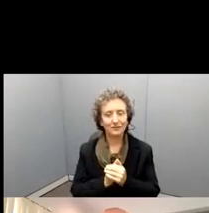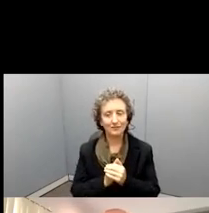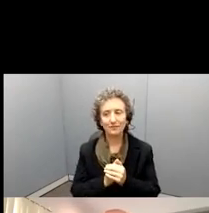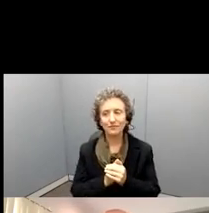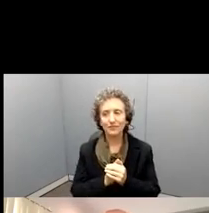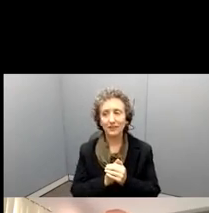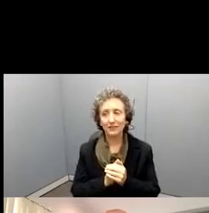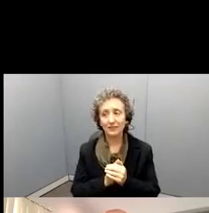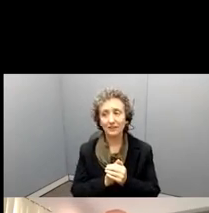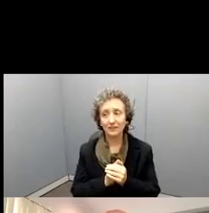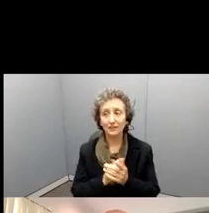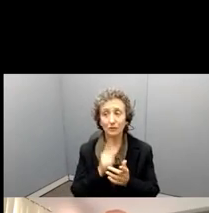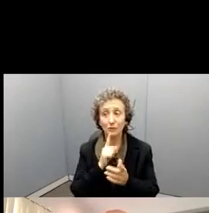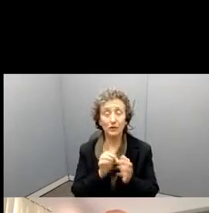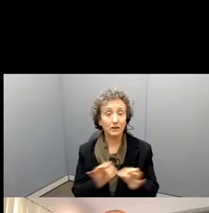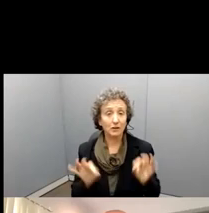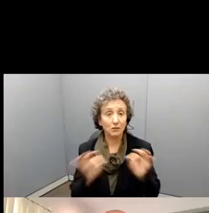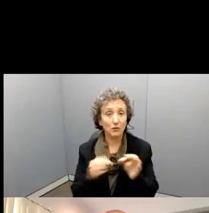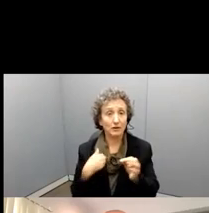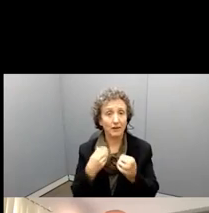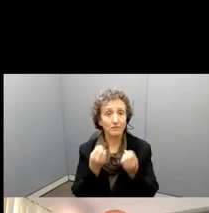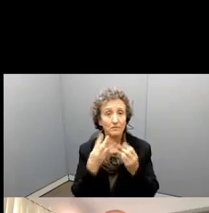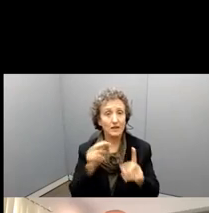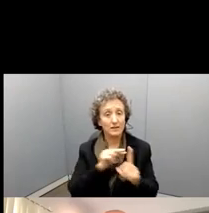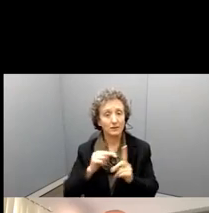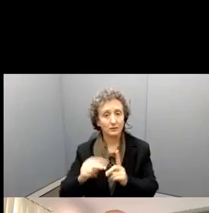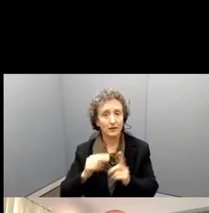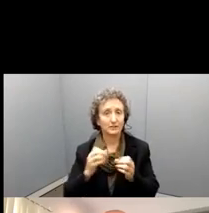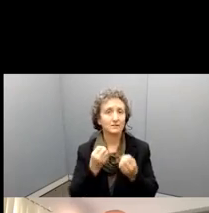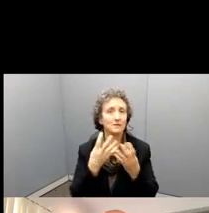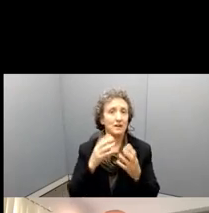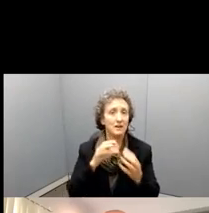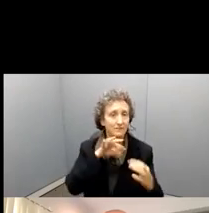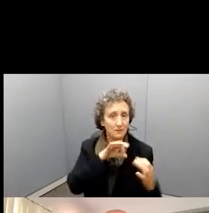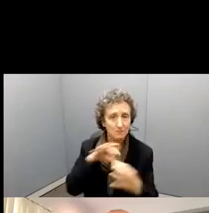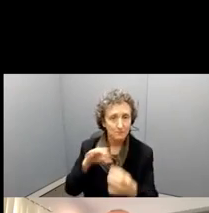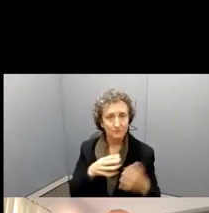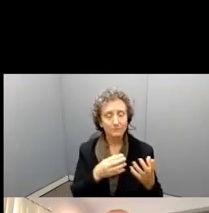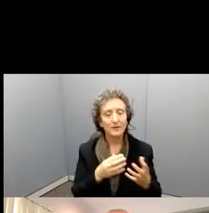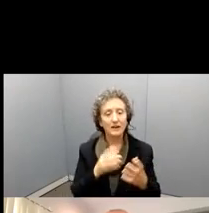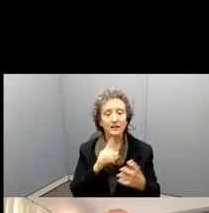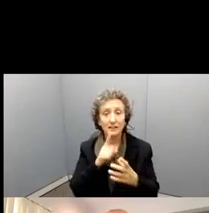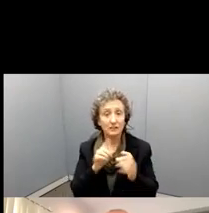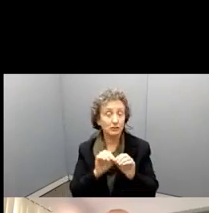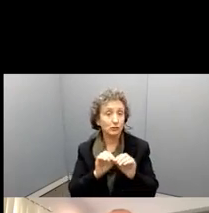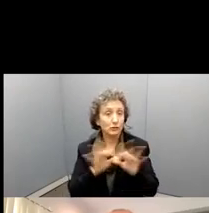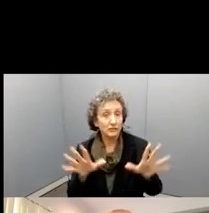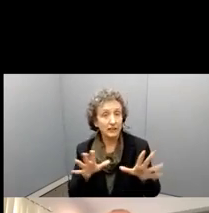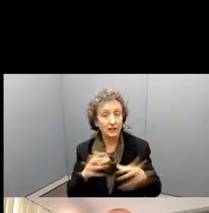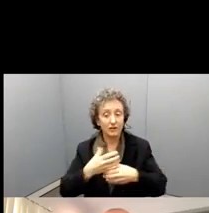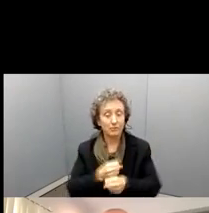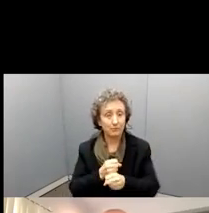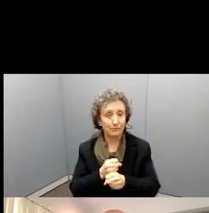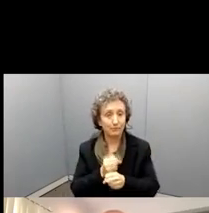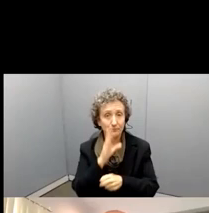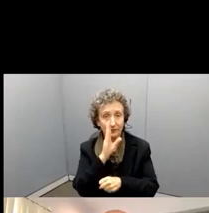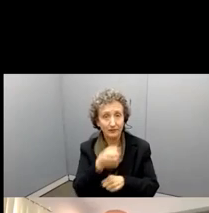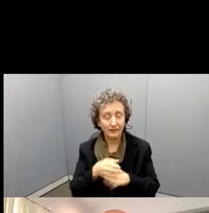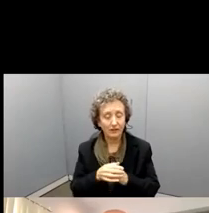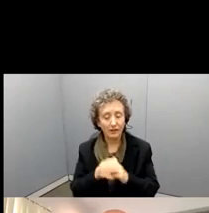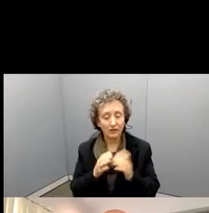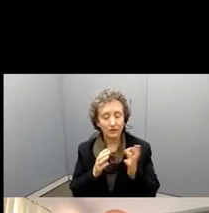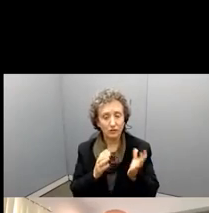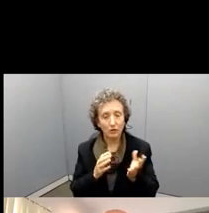very important, um, and that, that it's clear, that it's concise, and, and what's often really good about this too, is you're working with your